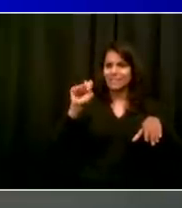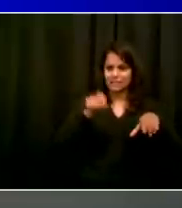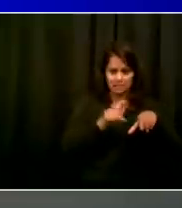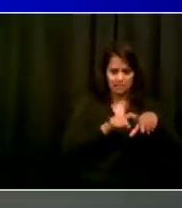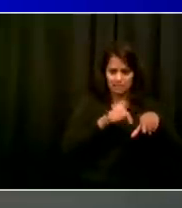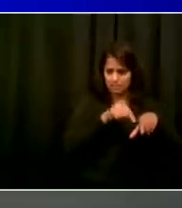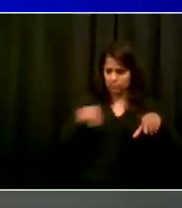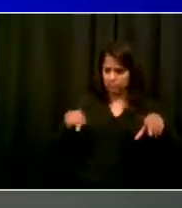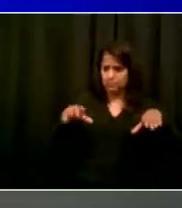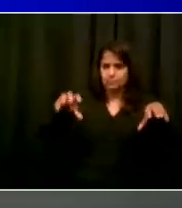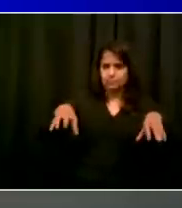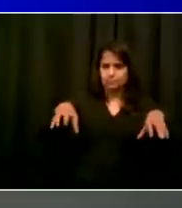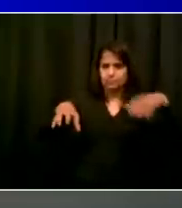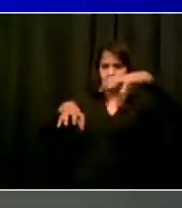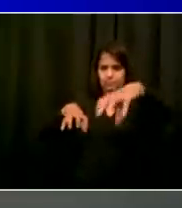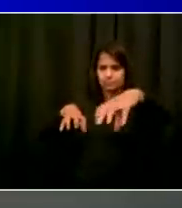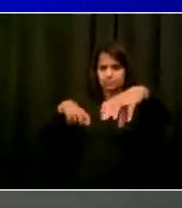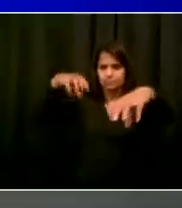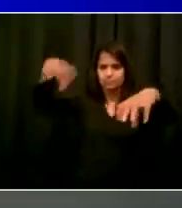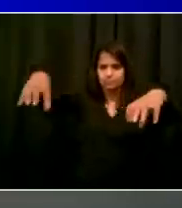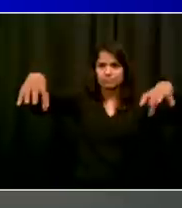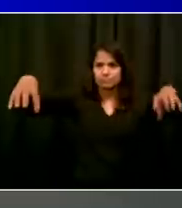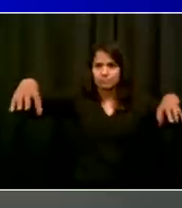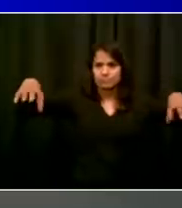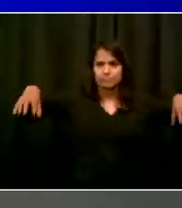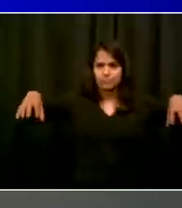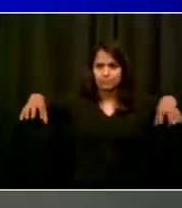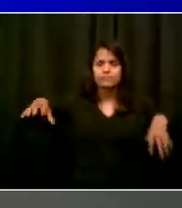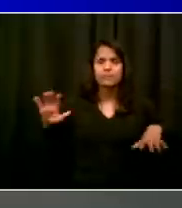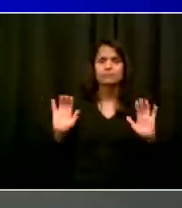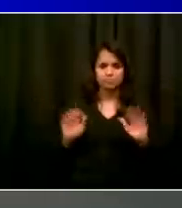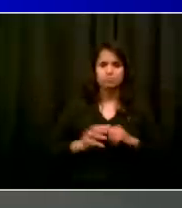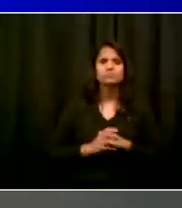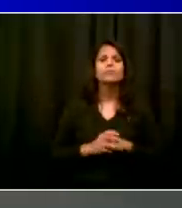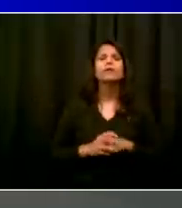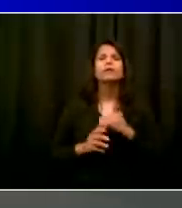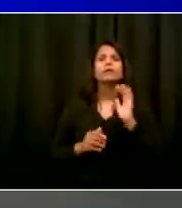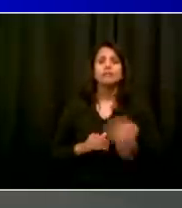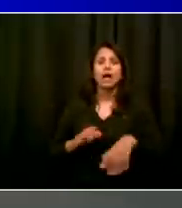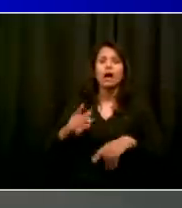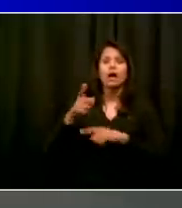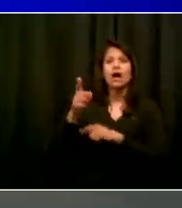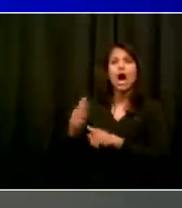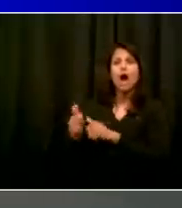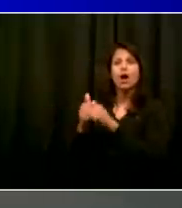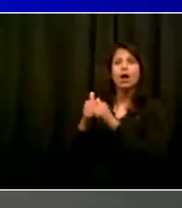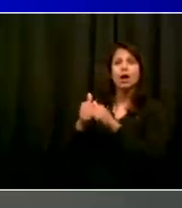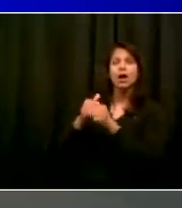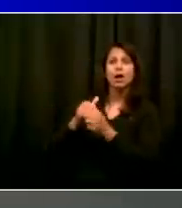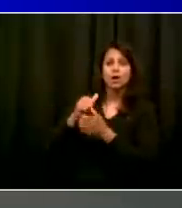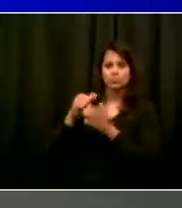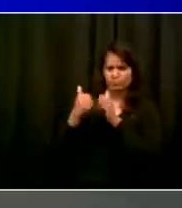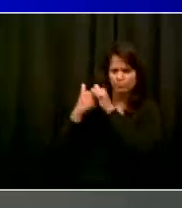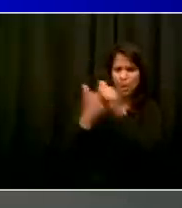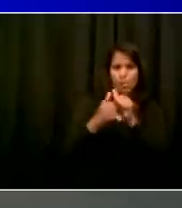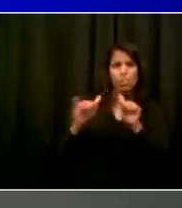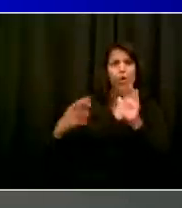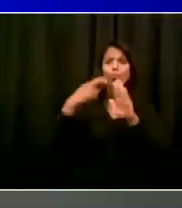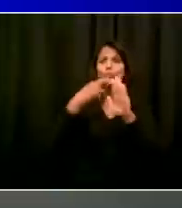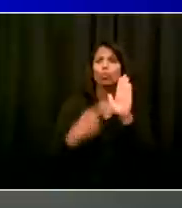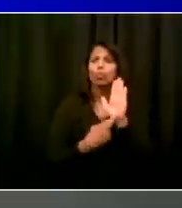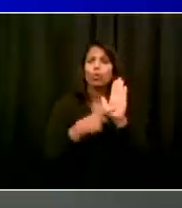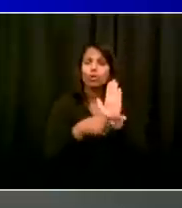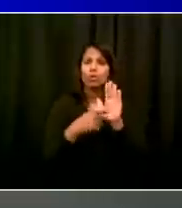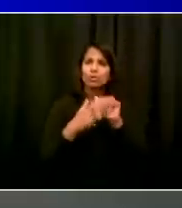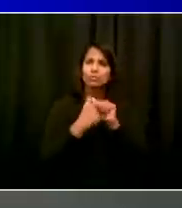Obviously crucial that information is kept carefully by the restaurants in case there is, God forbid, a situation where follow up is needed, that the Test and Trace Corps will have the